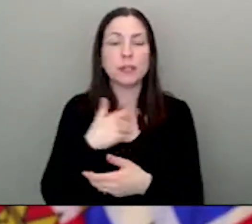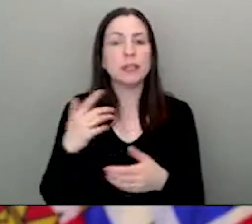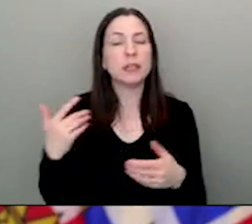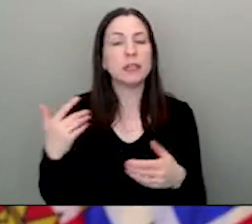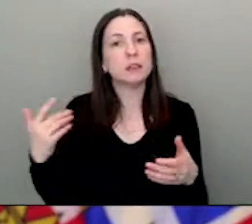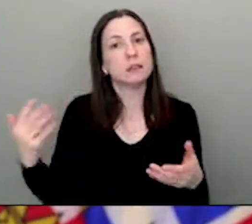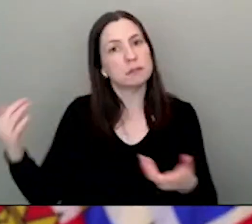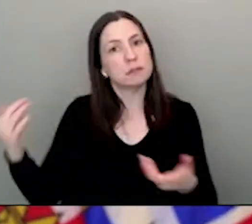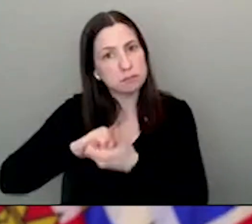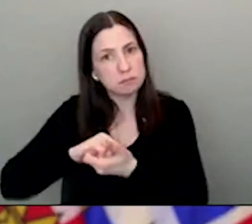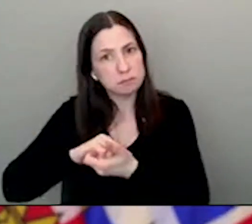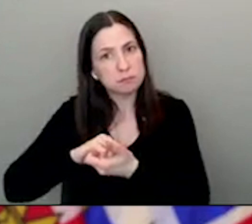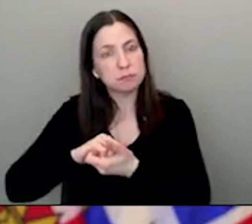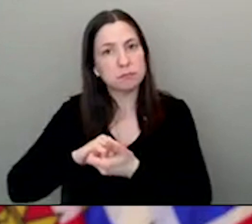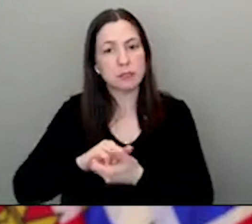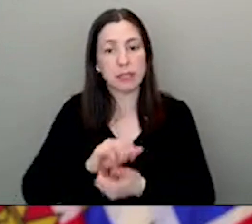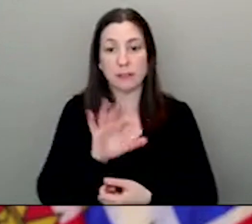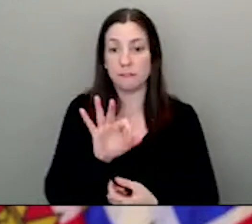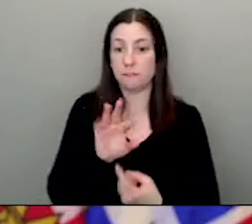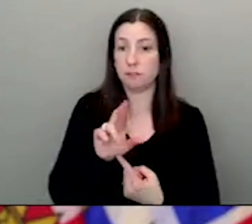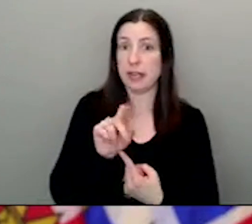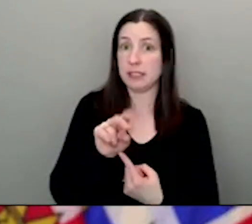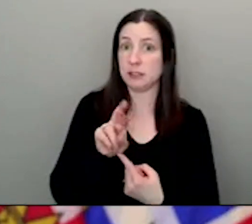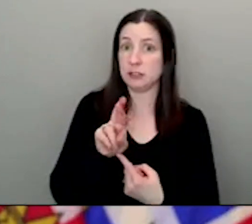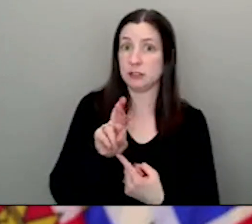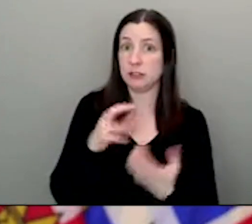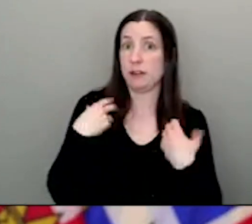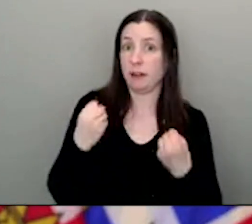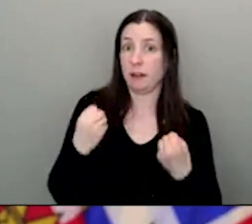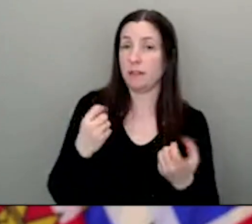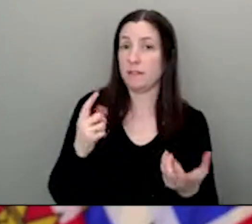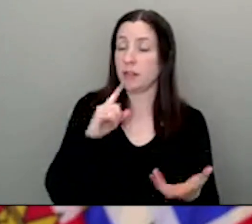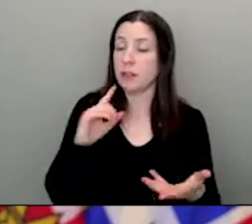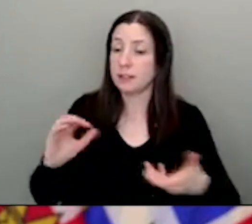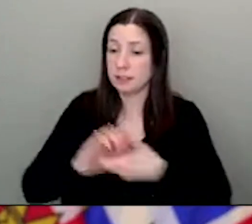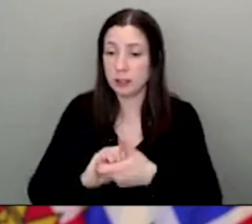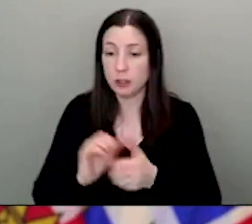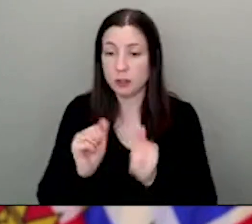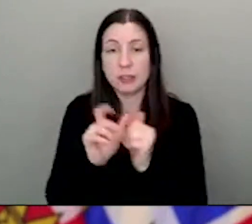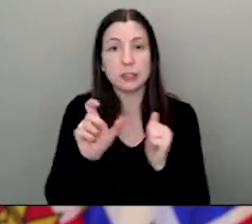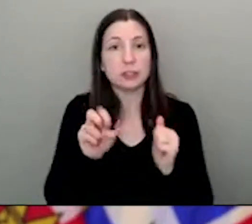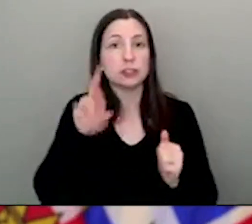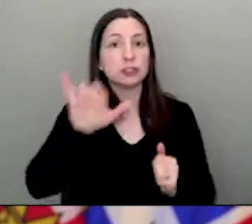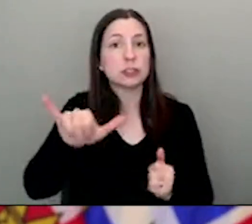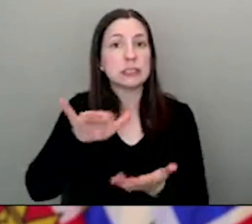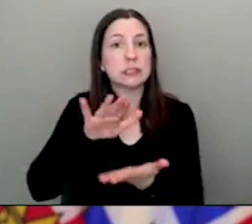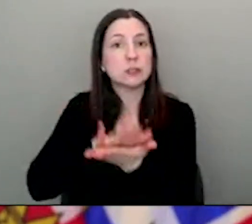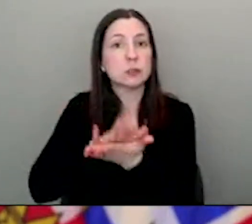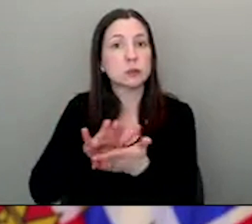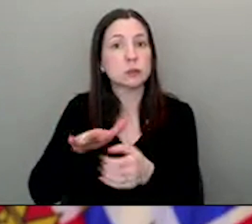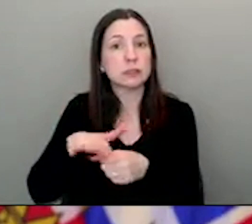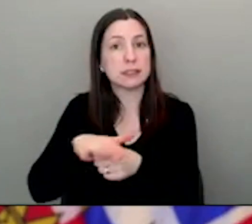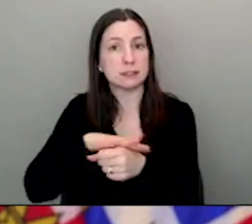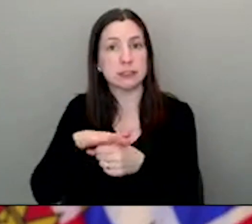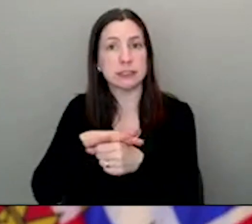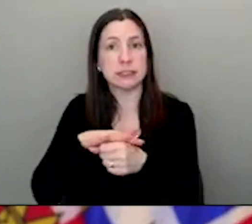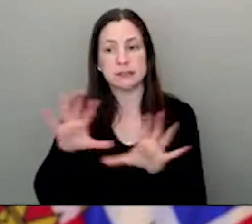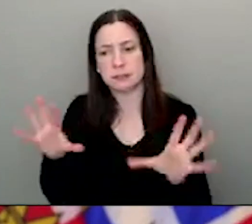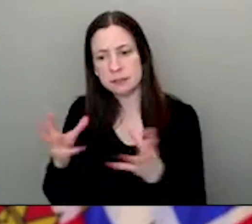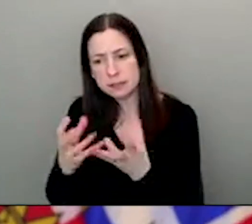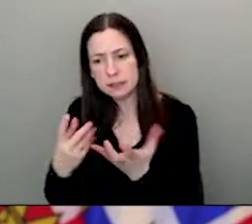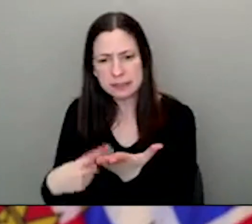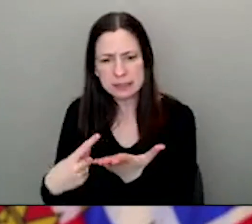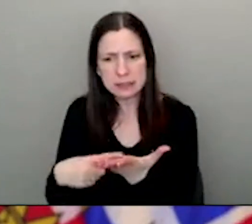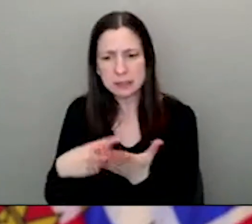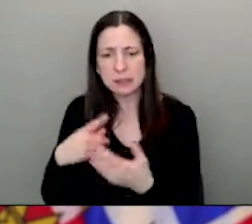working very closely with particularly the Surrey school board, the Surrey school district to look at what